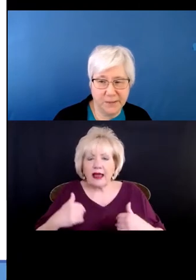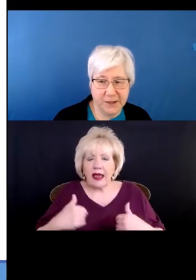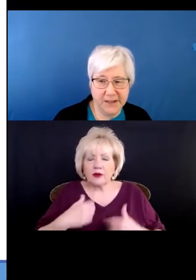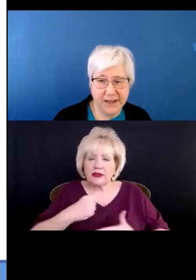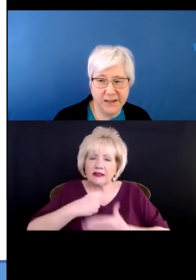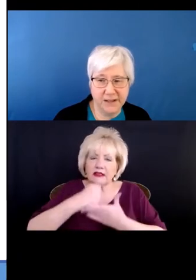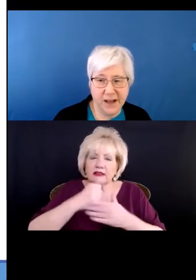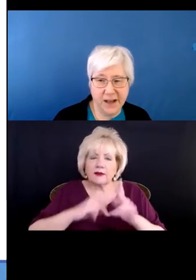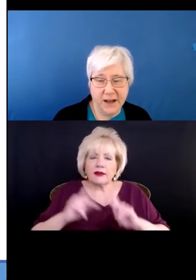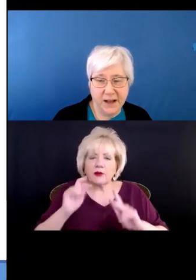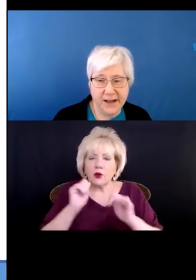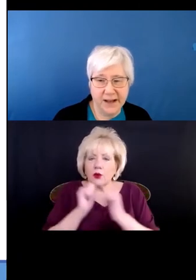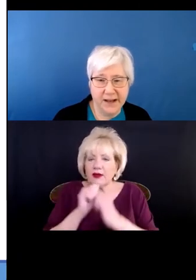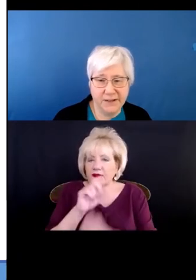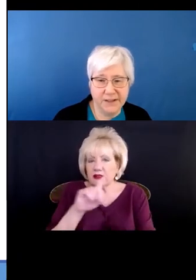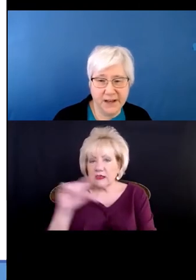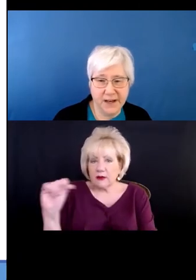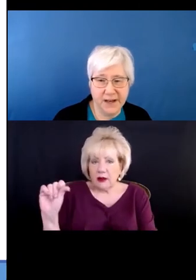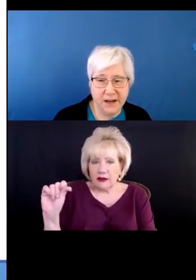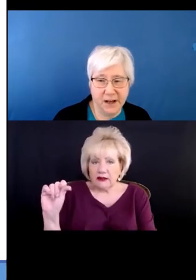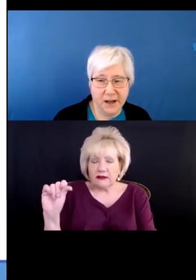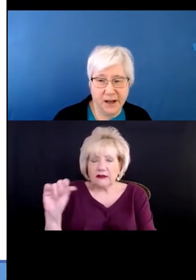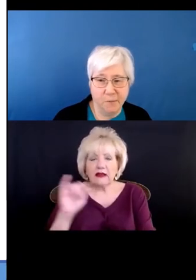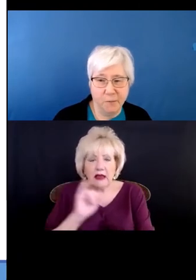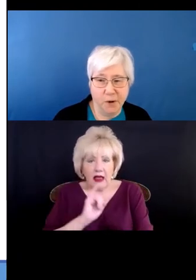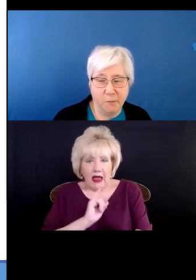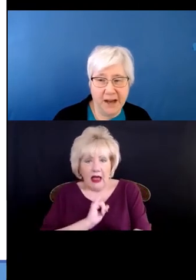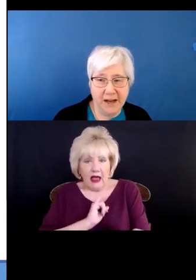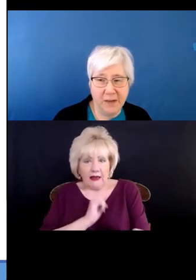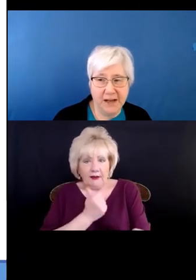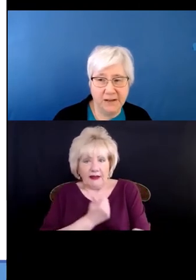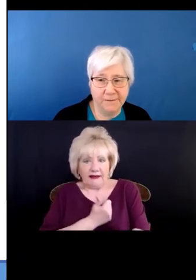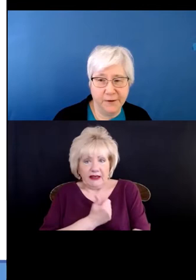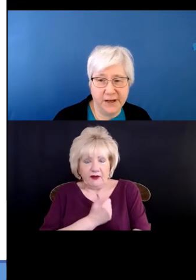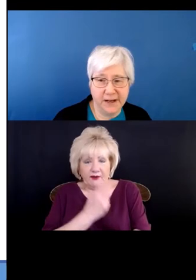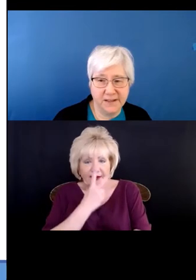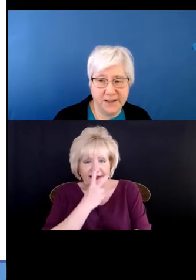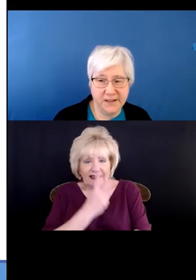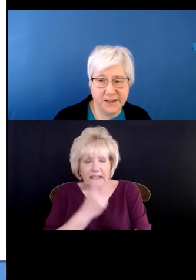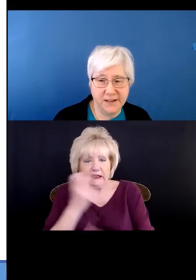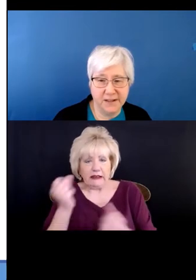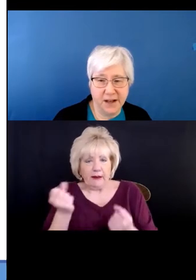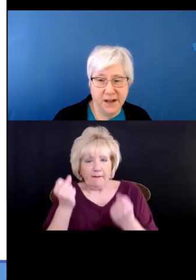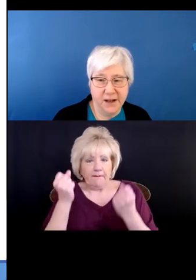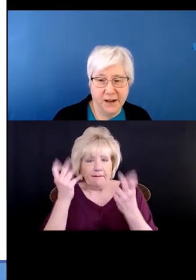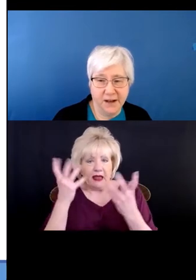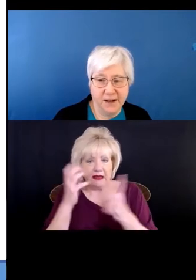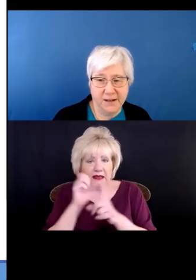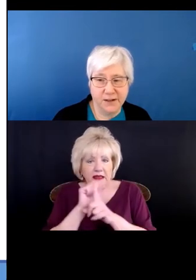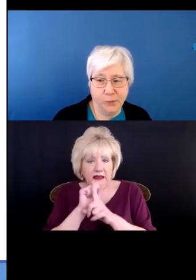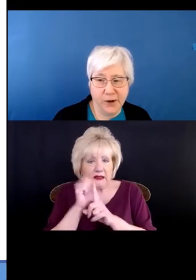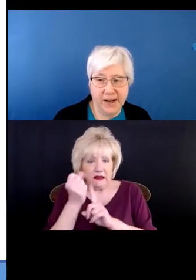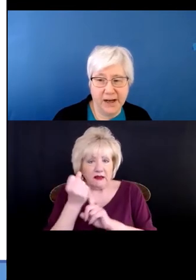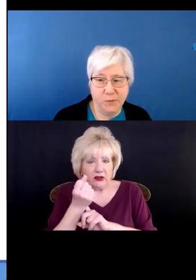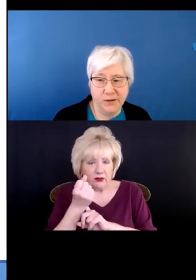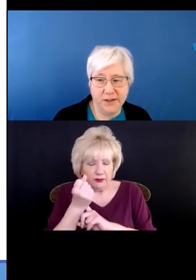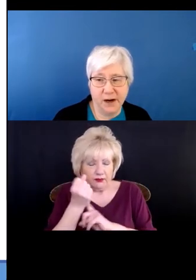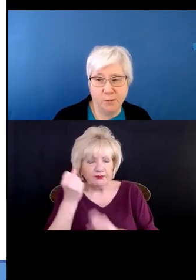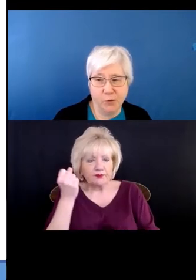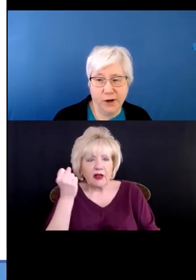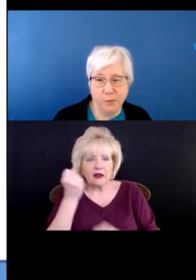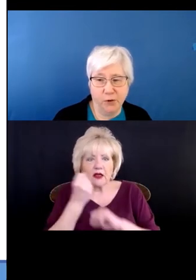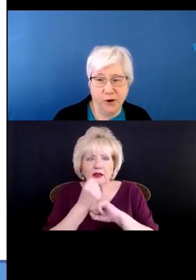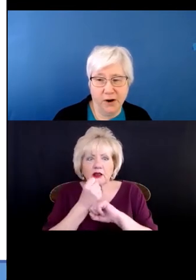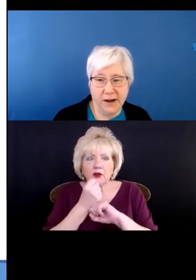with disabilities. I have seen many, many different instances. Support animals